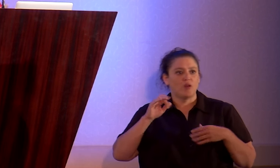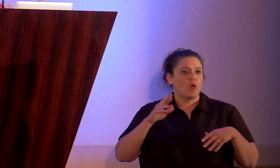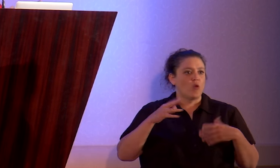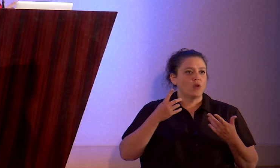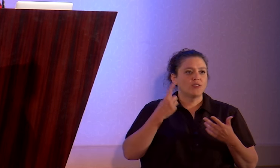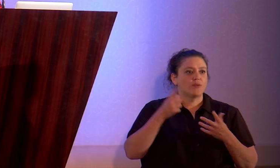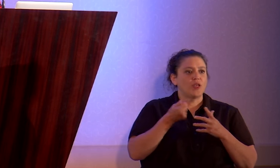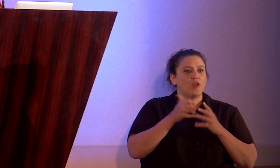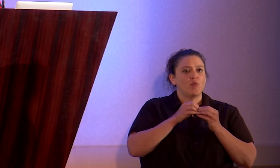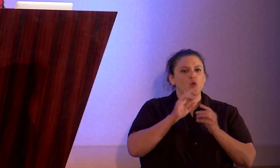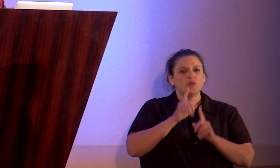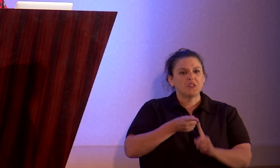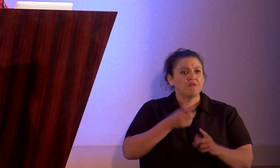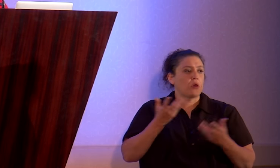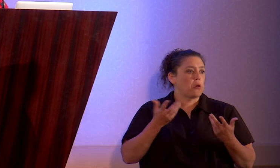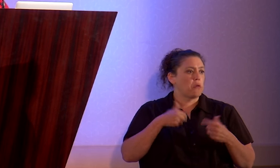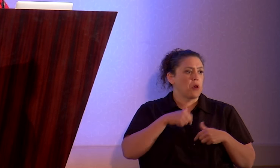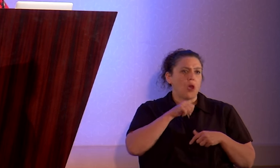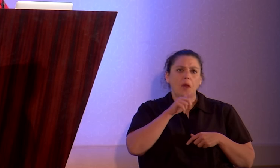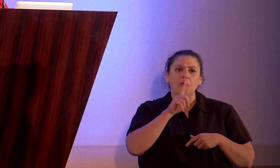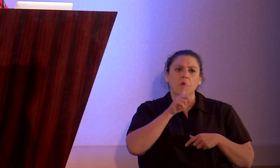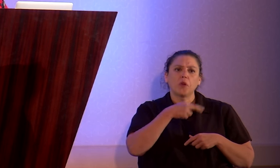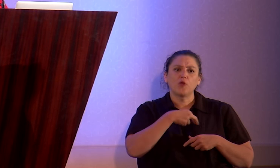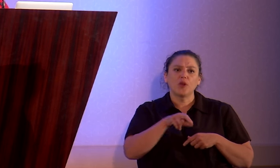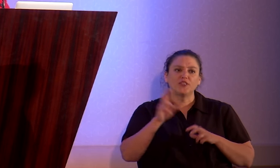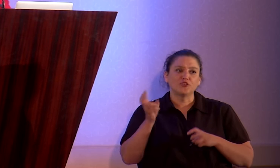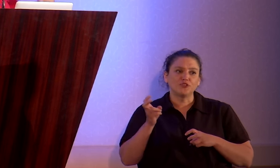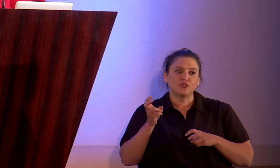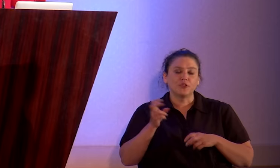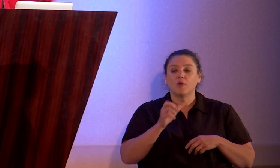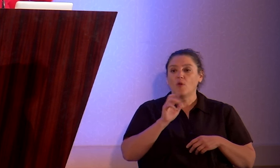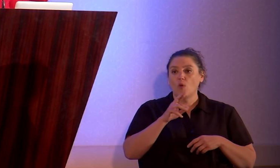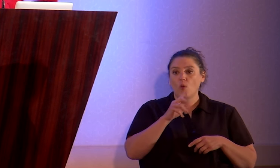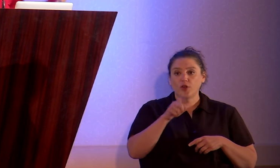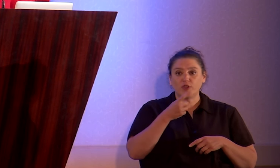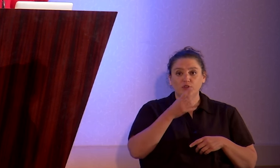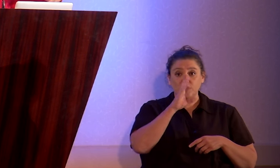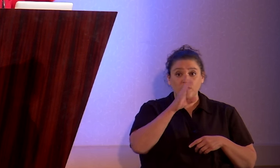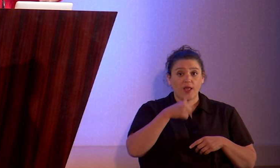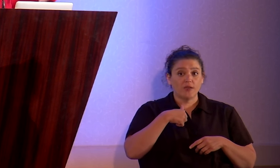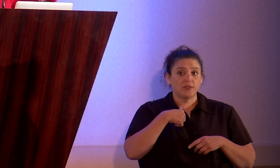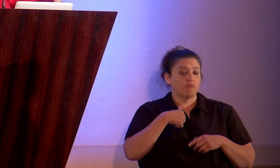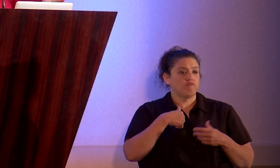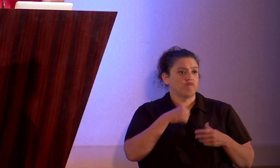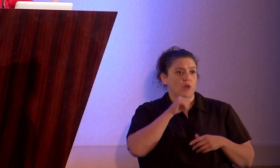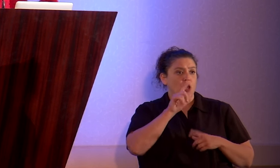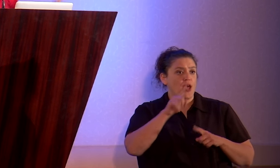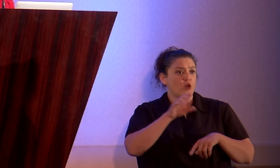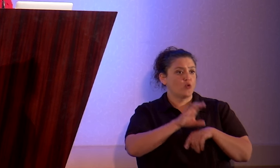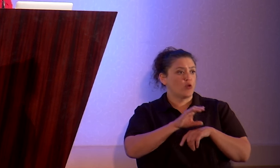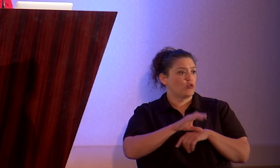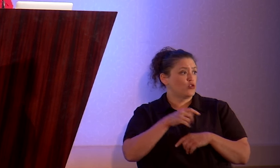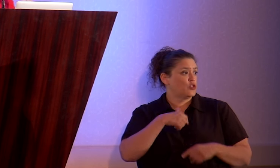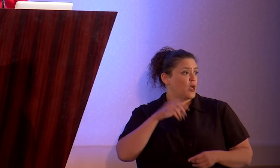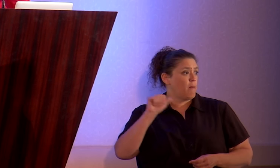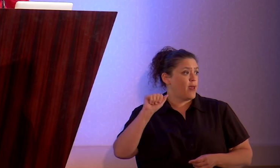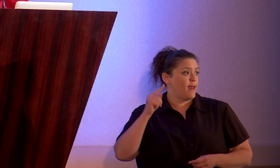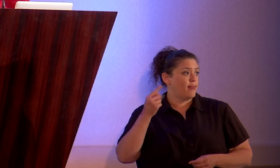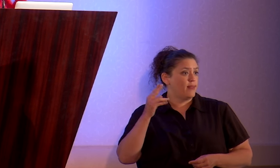something a little more specific like, oh, I'm not really religious? Or do you just flatly say, I don't go to church, I'm an atheist?